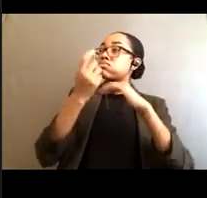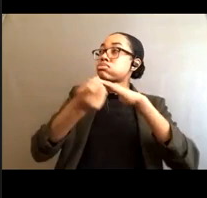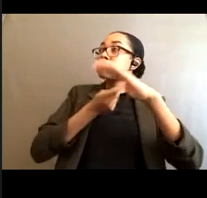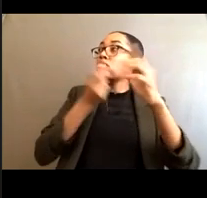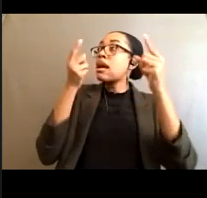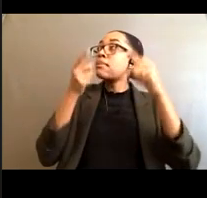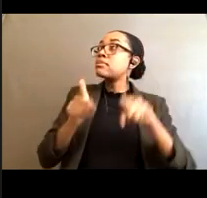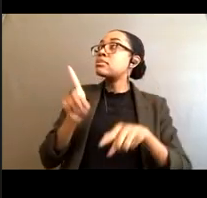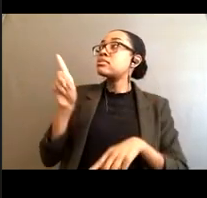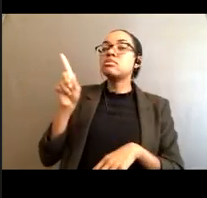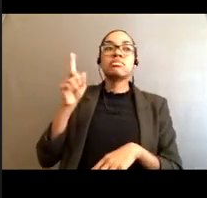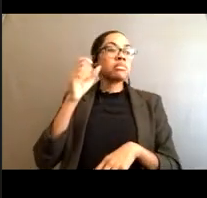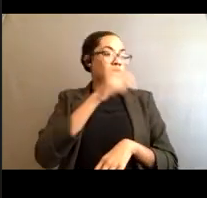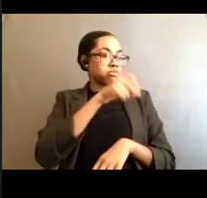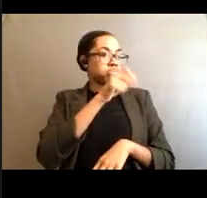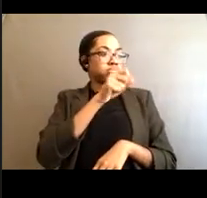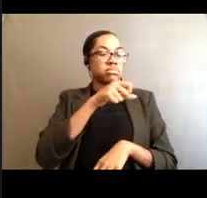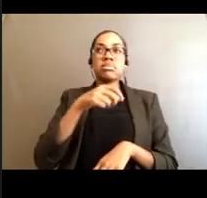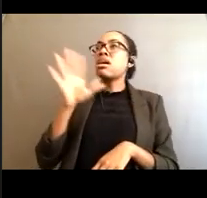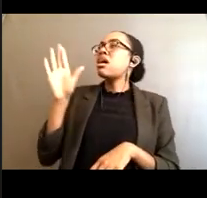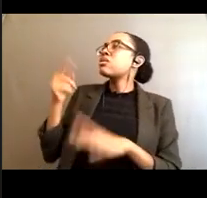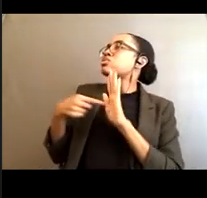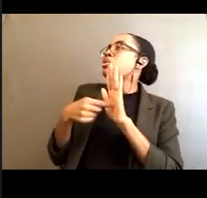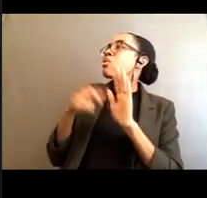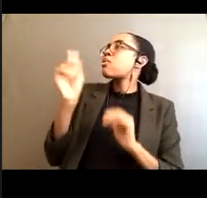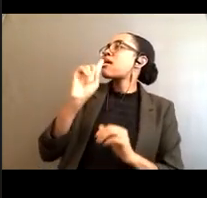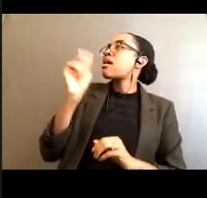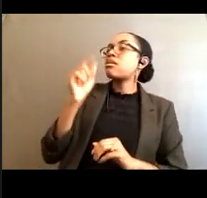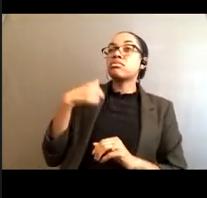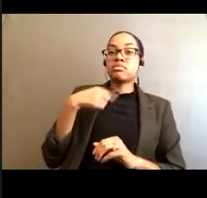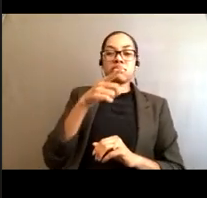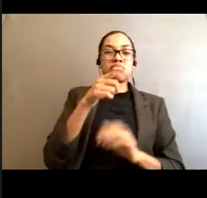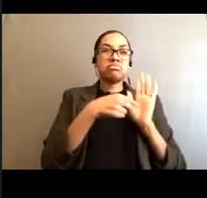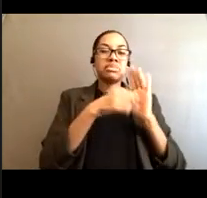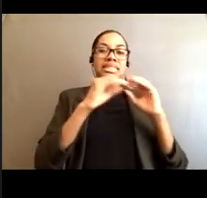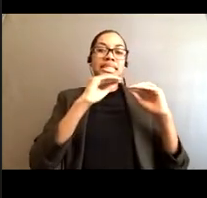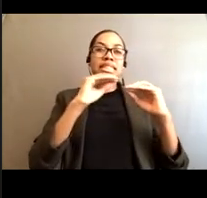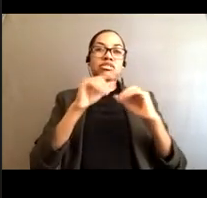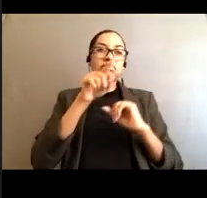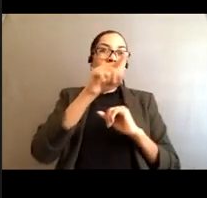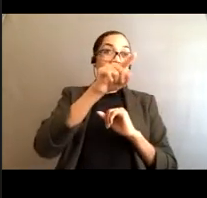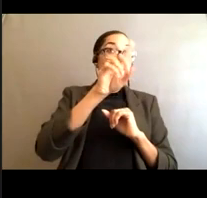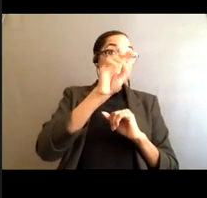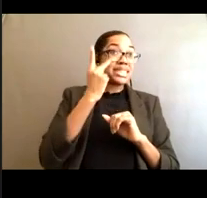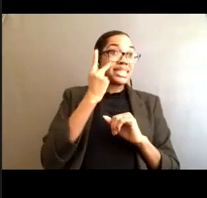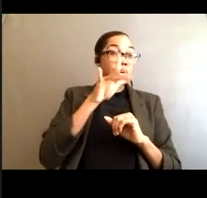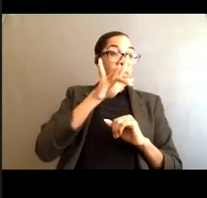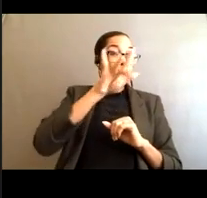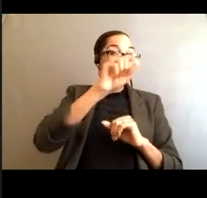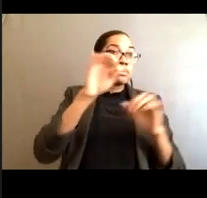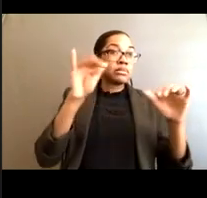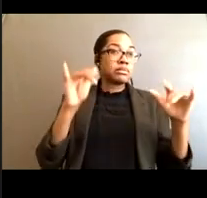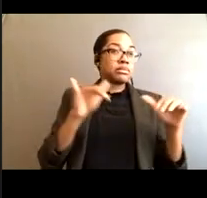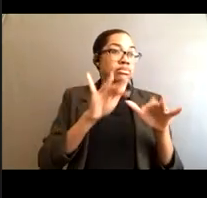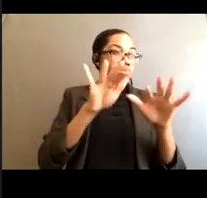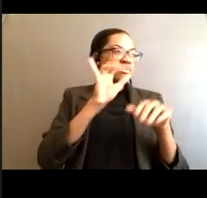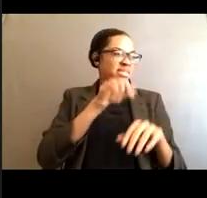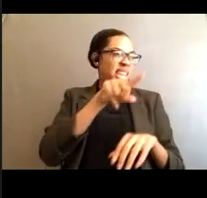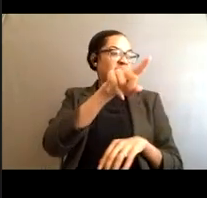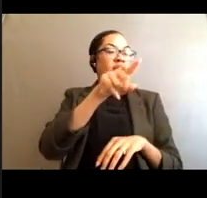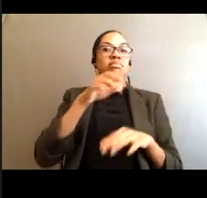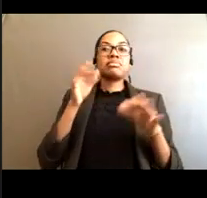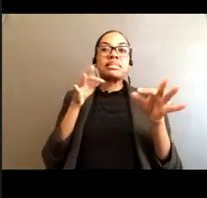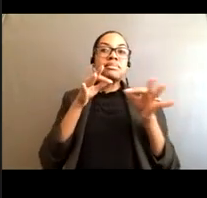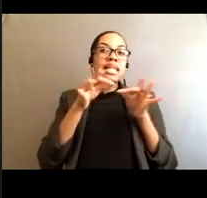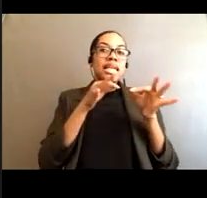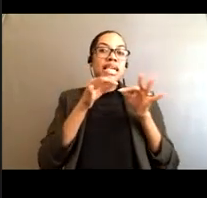so, have them point them out to you so you can begin to learn what they look like and spot them on your own. But first and foremost, they can be